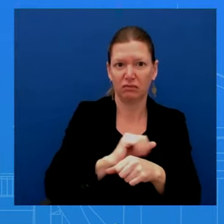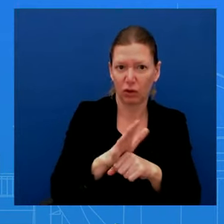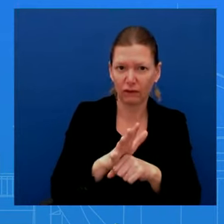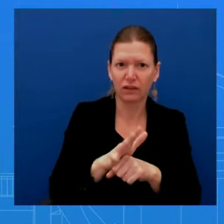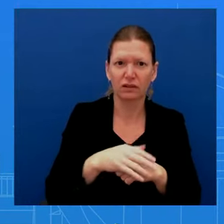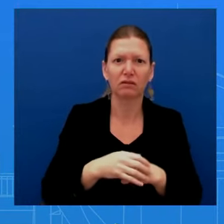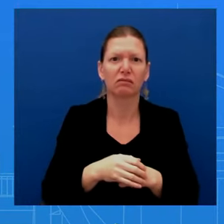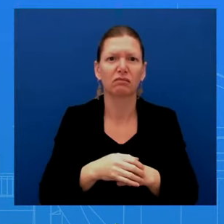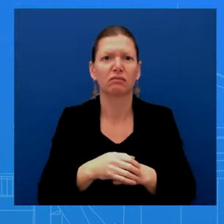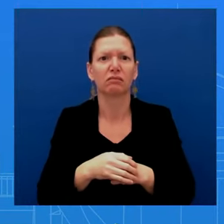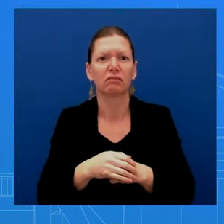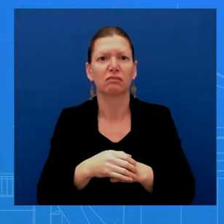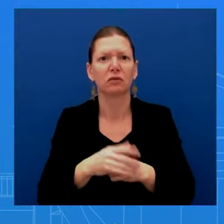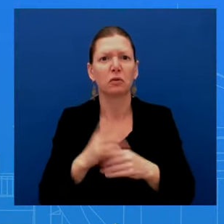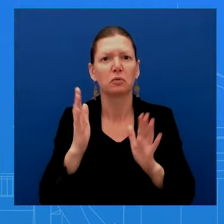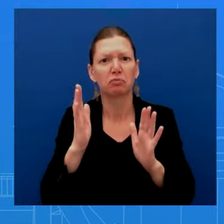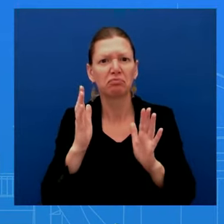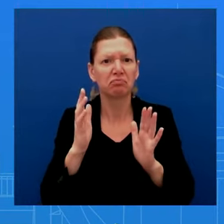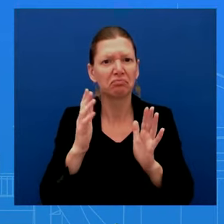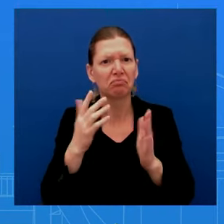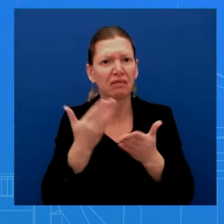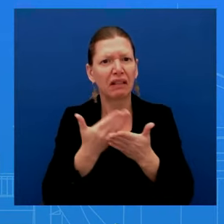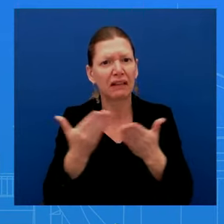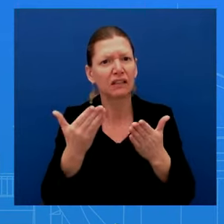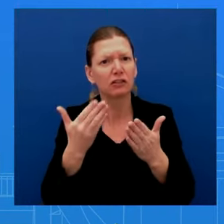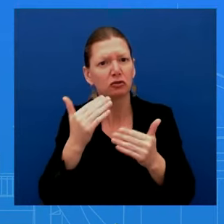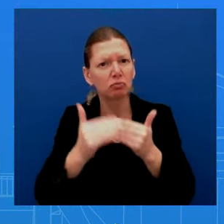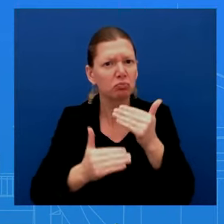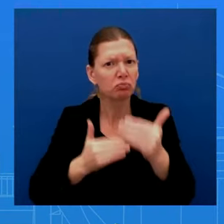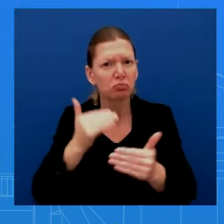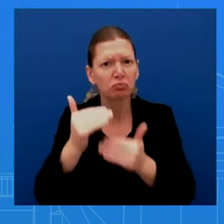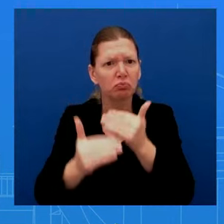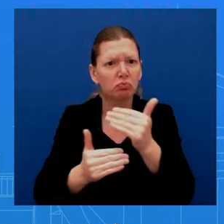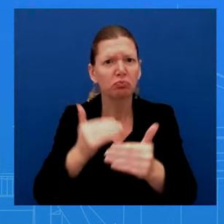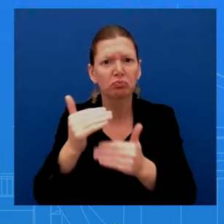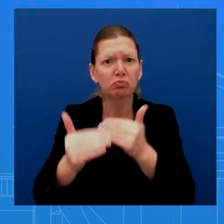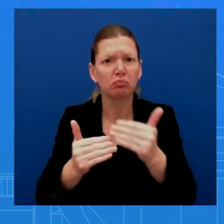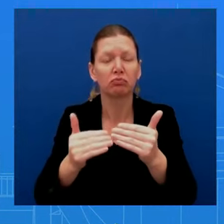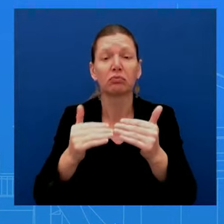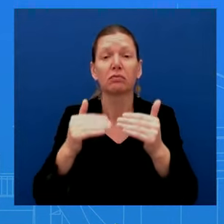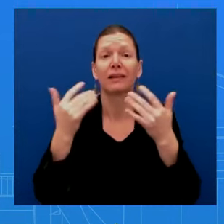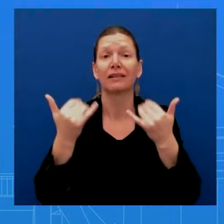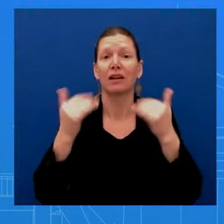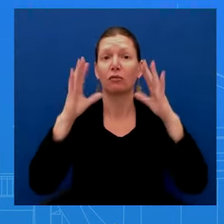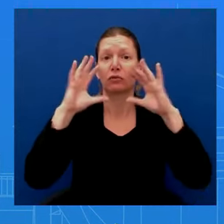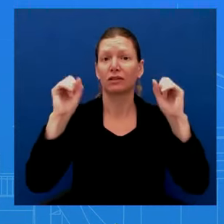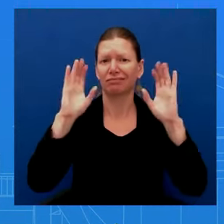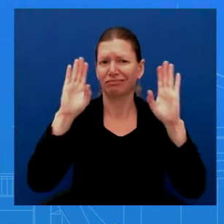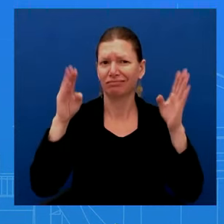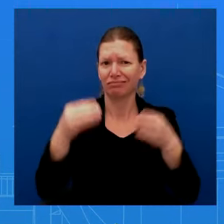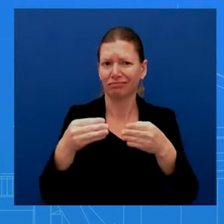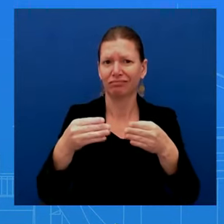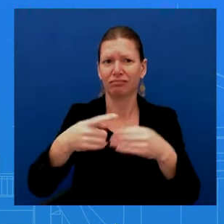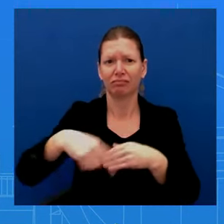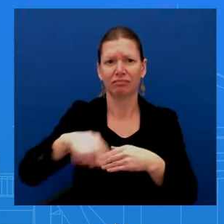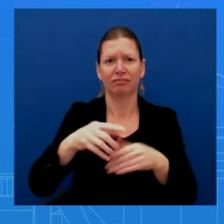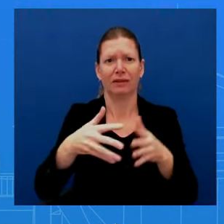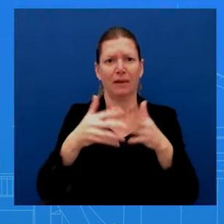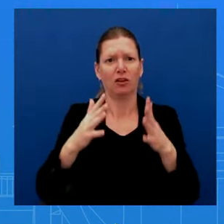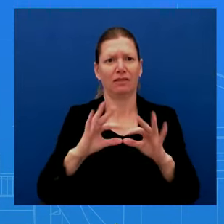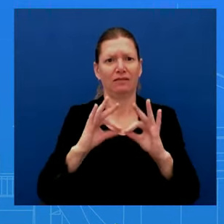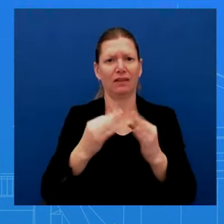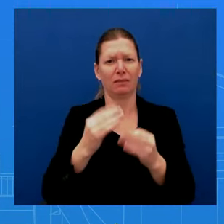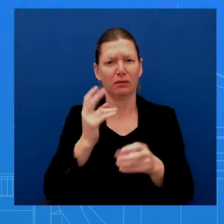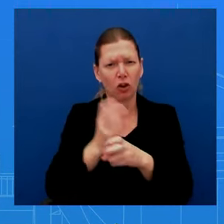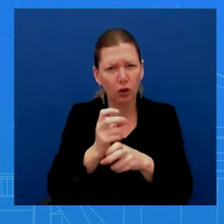President is very focused on is, you know, the hardworking American family and what their expenses look like,